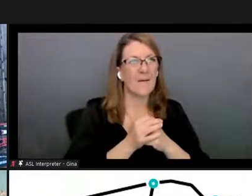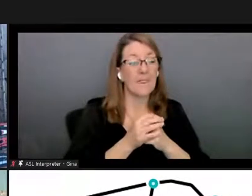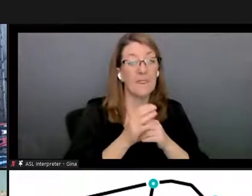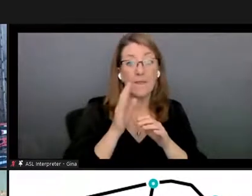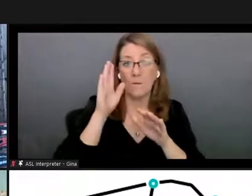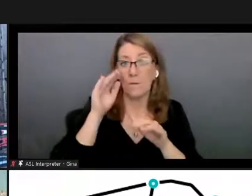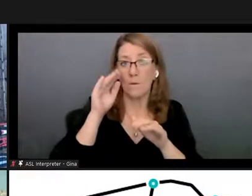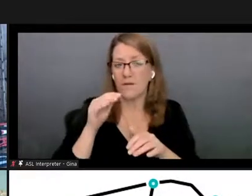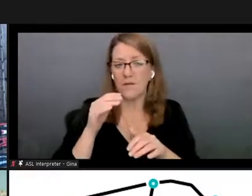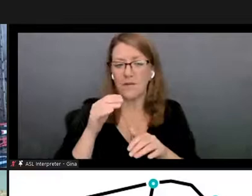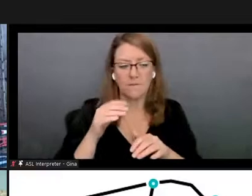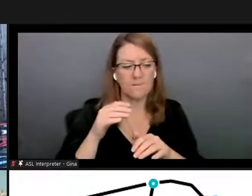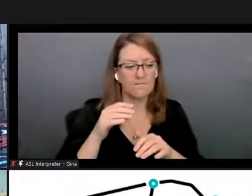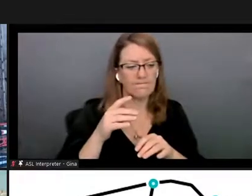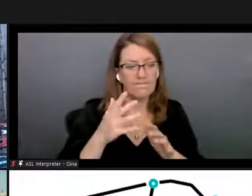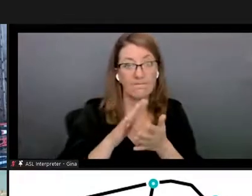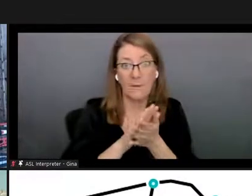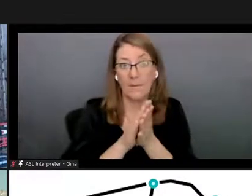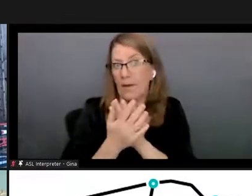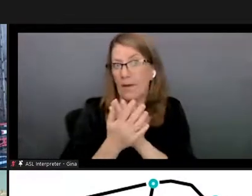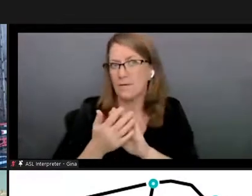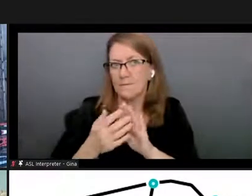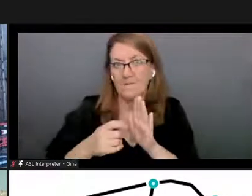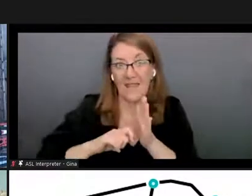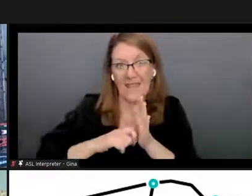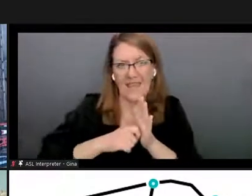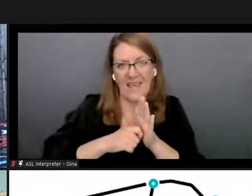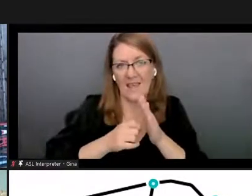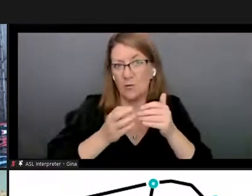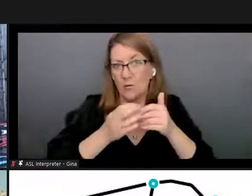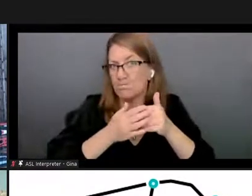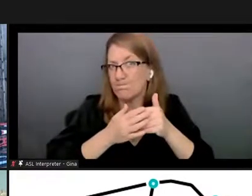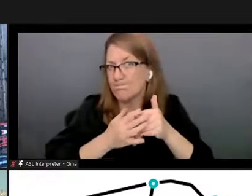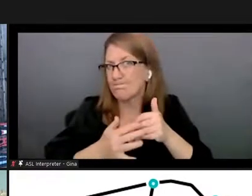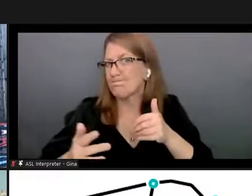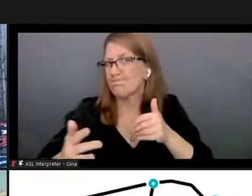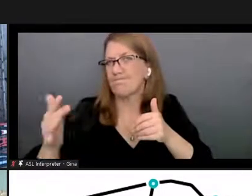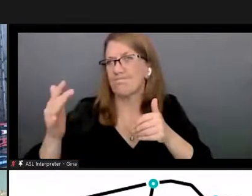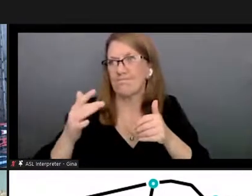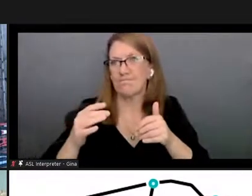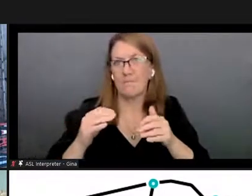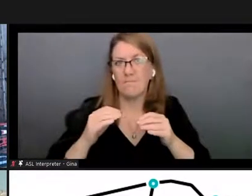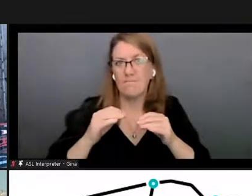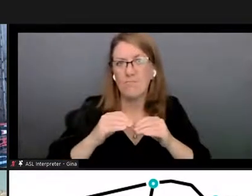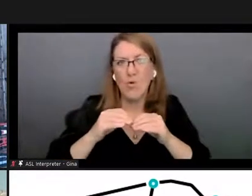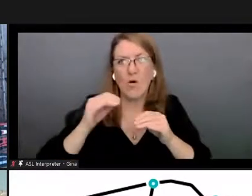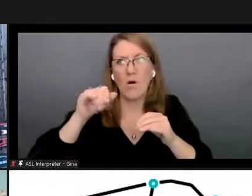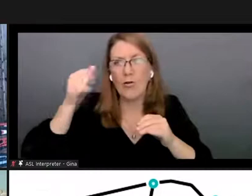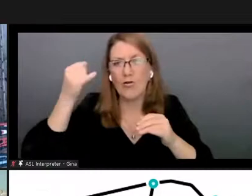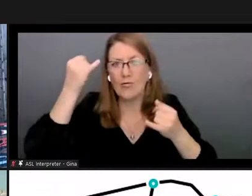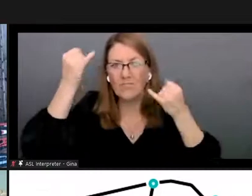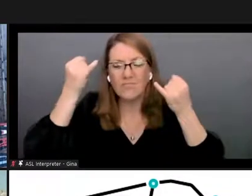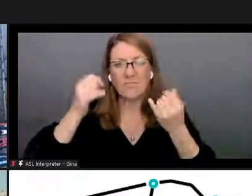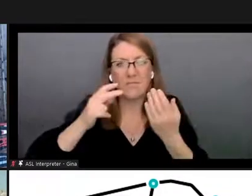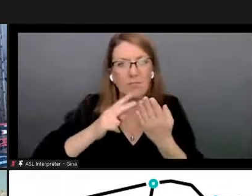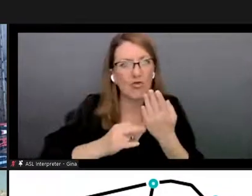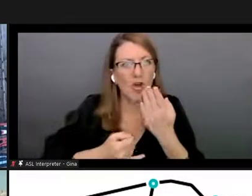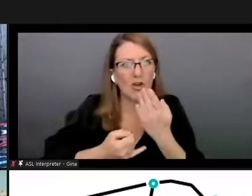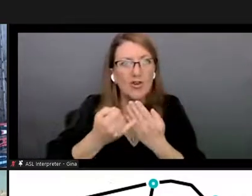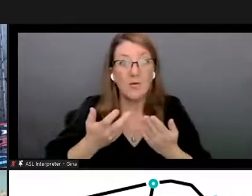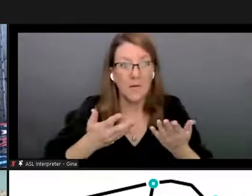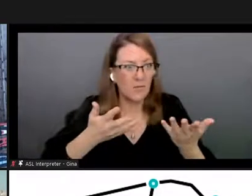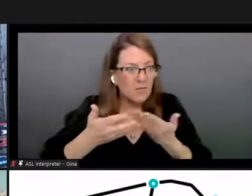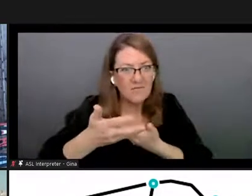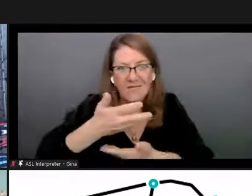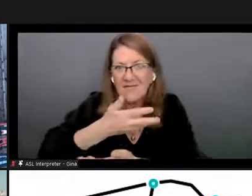this becomes the seed for more projects and hopefully we can cross pollinate